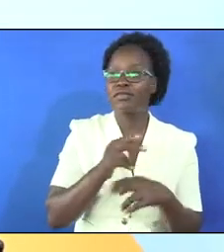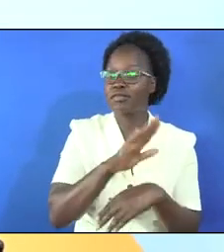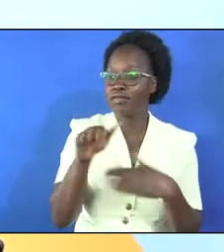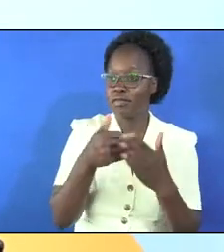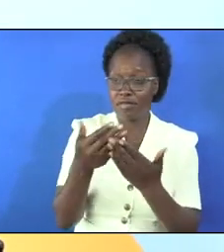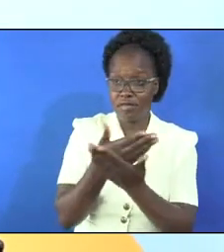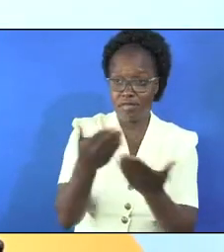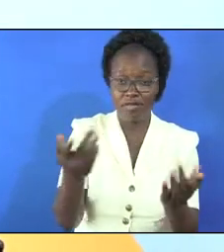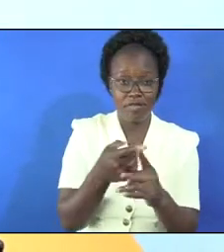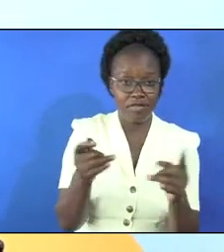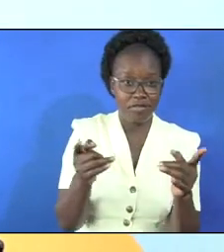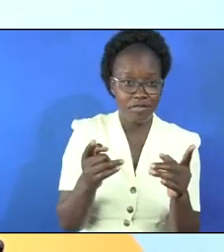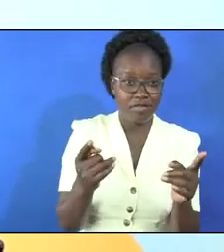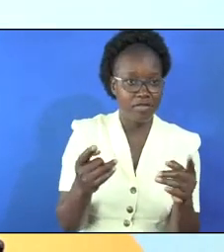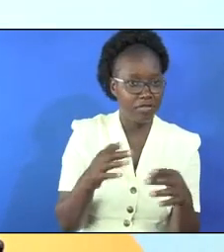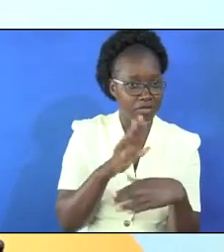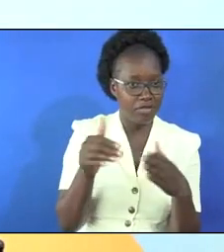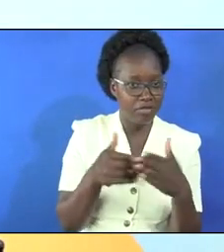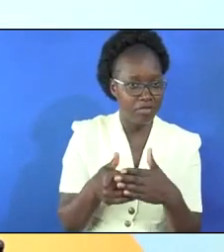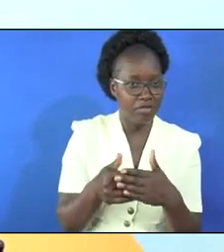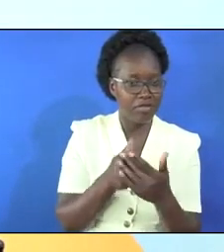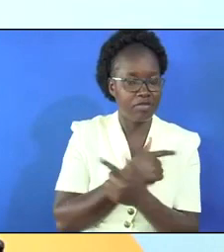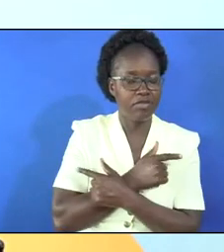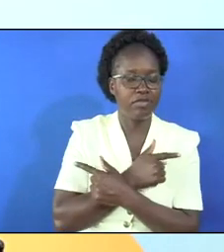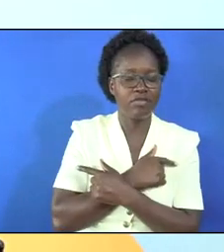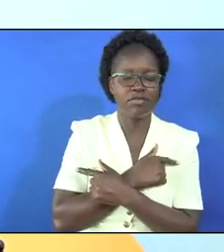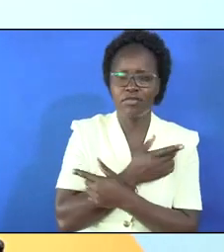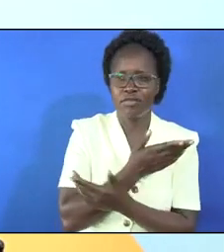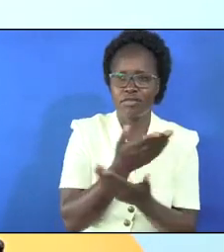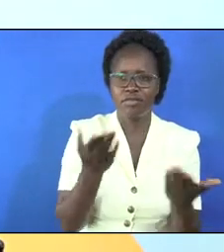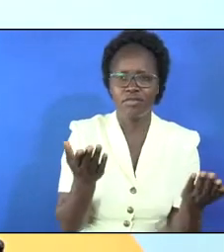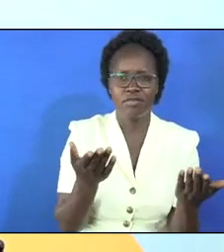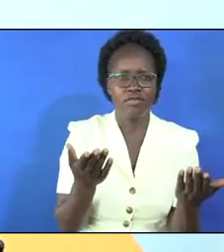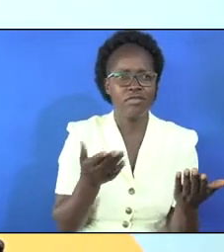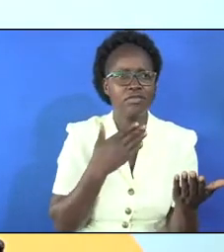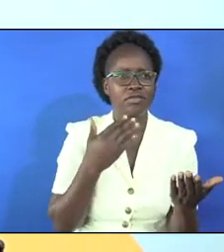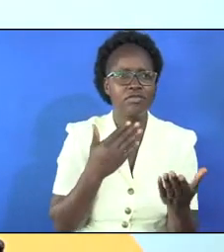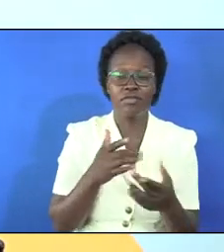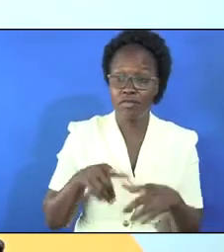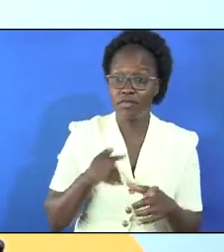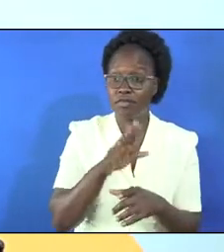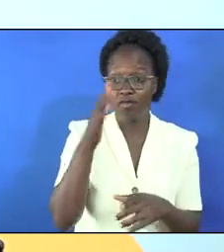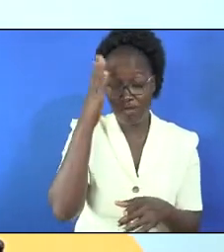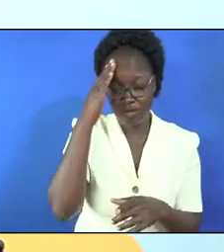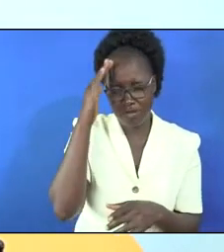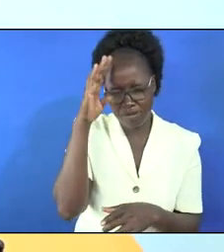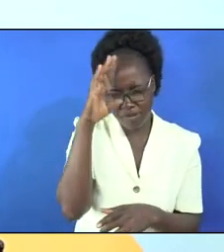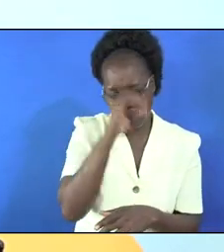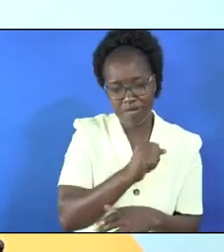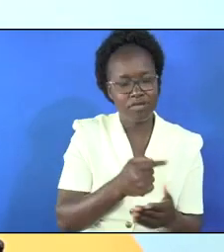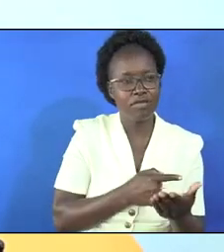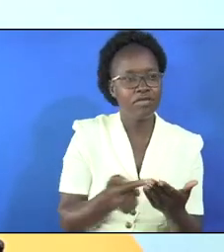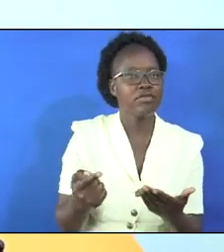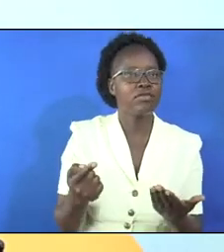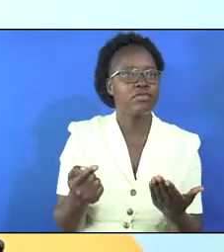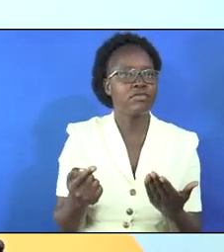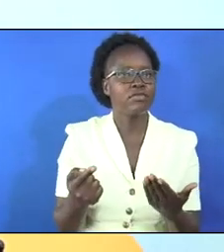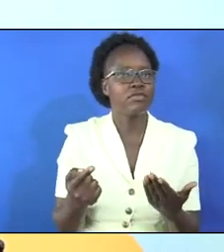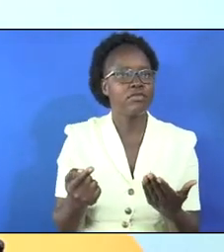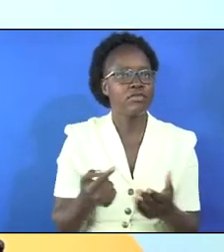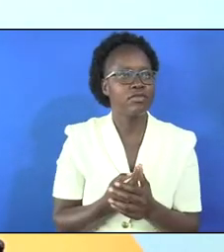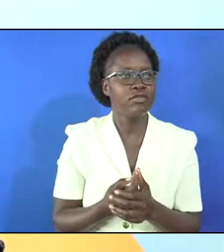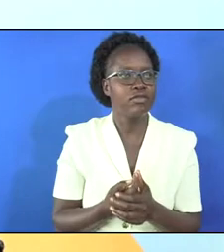but one way or the other the pastor loves you how I want to let you know that I missed you in the course of the week